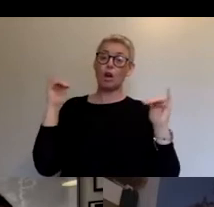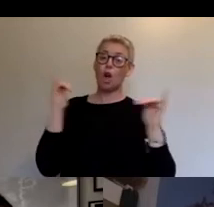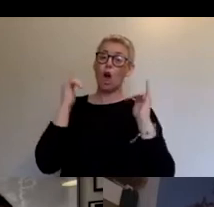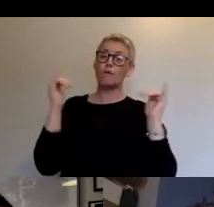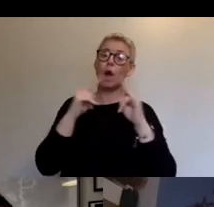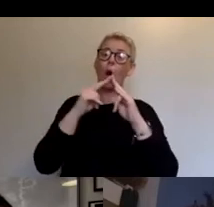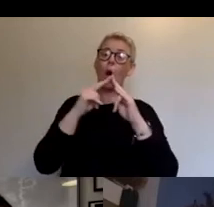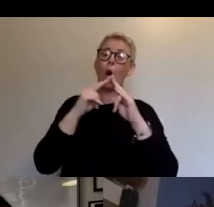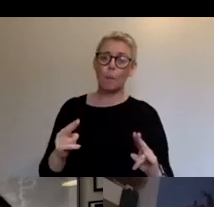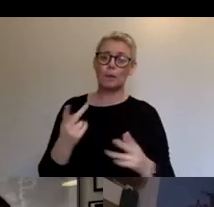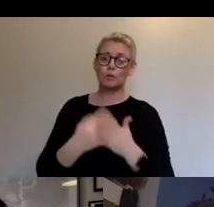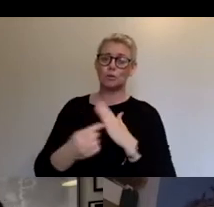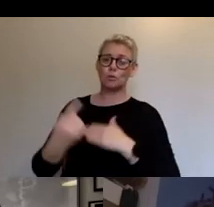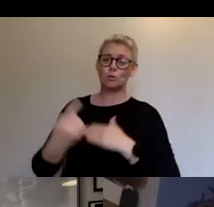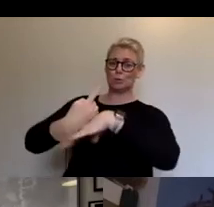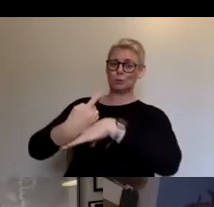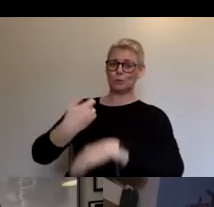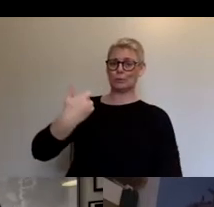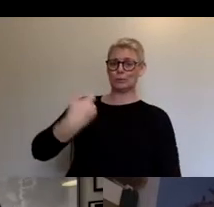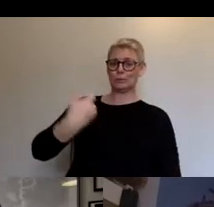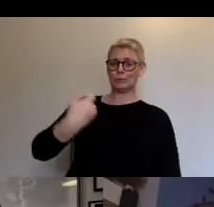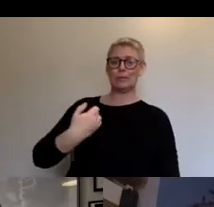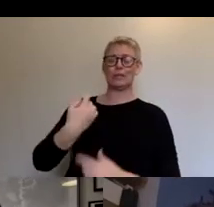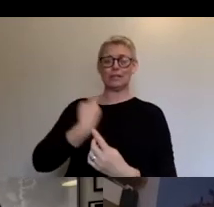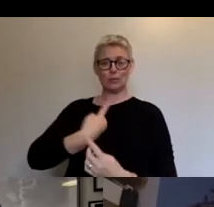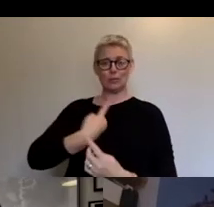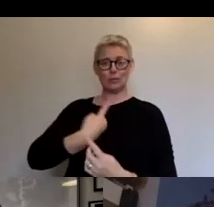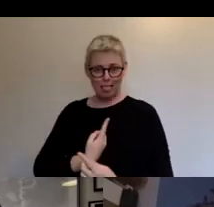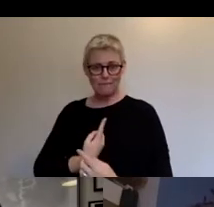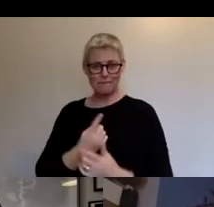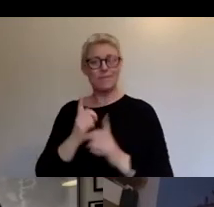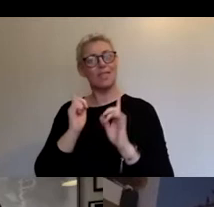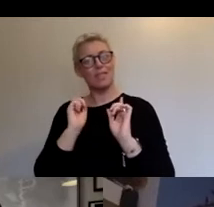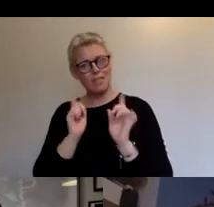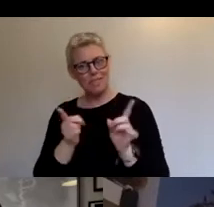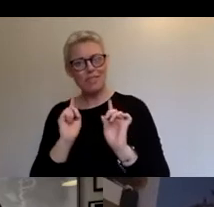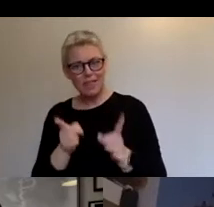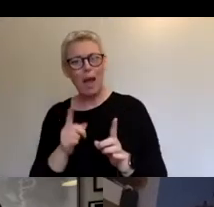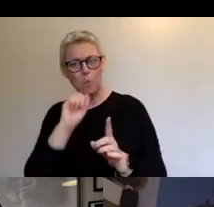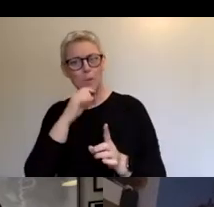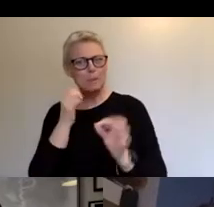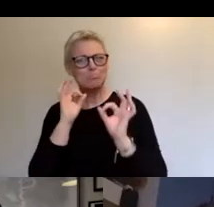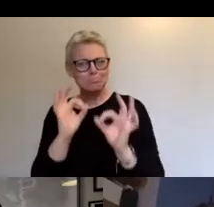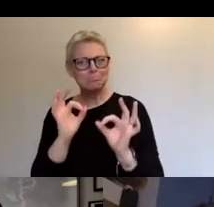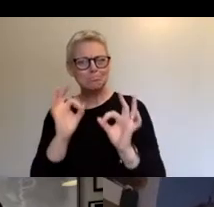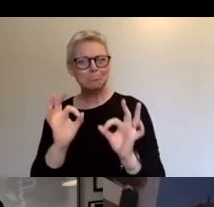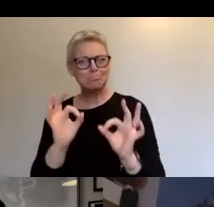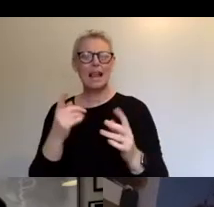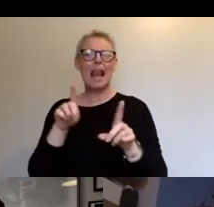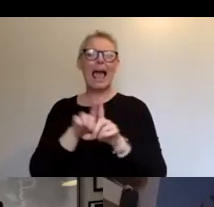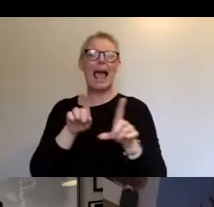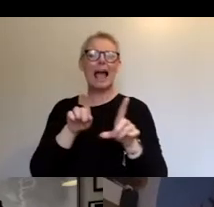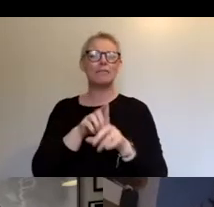that really helped us to brand the spirit up united at home. It was very much a rough and ready offering